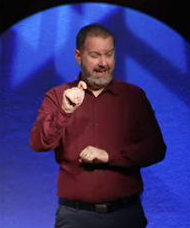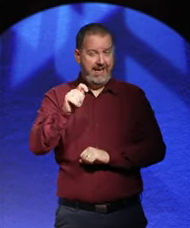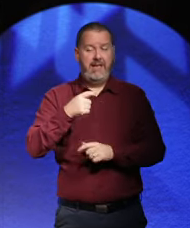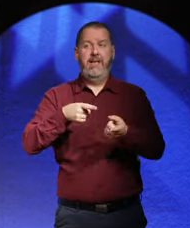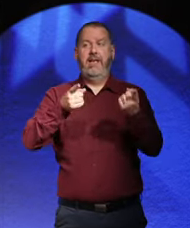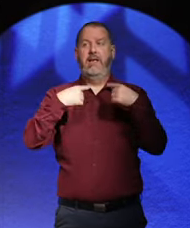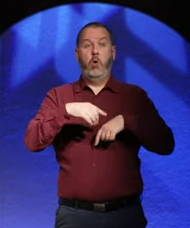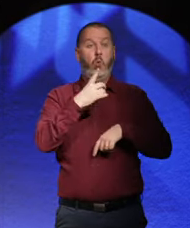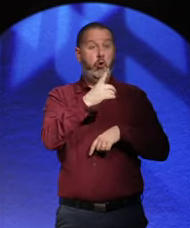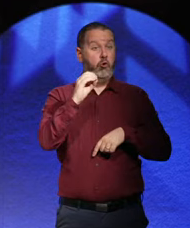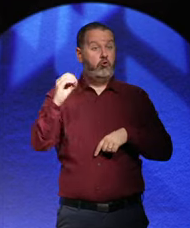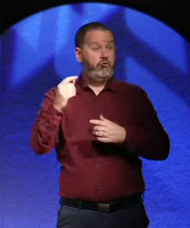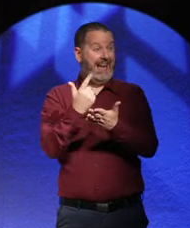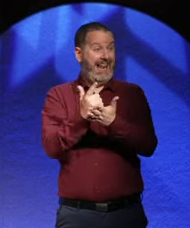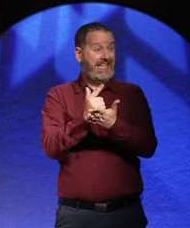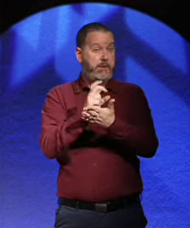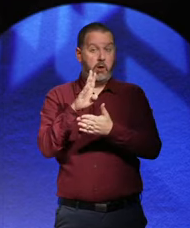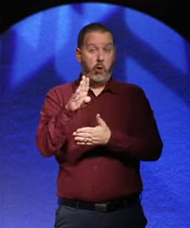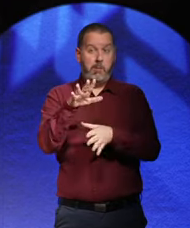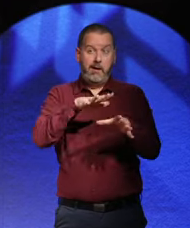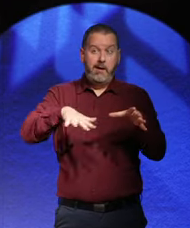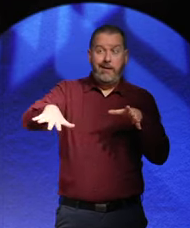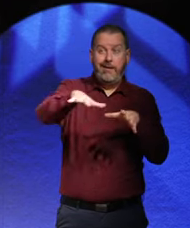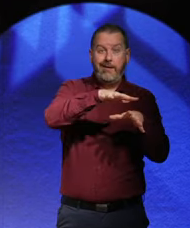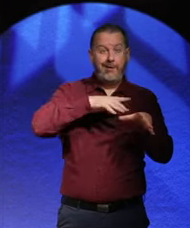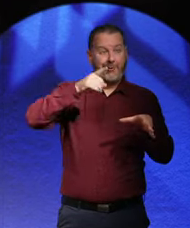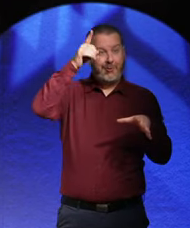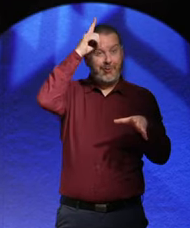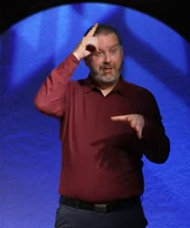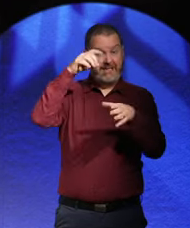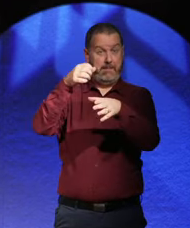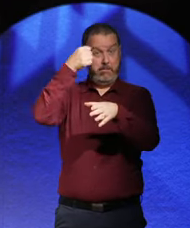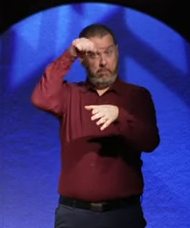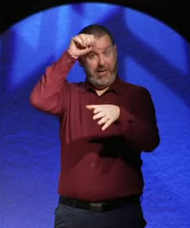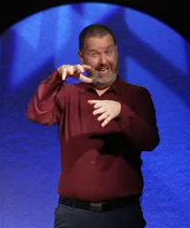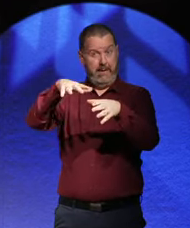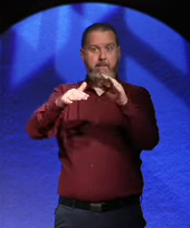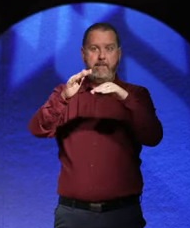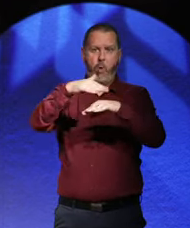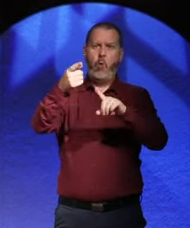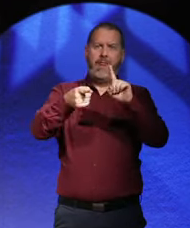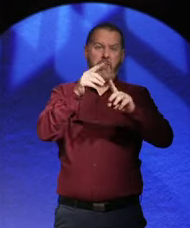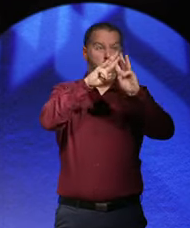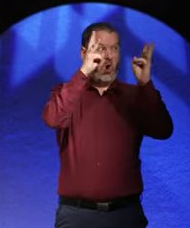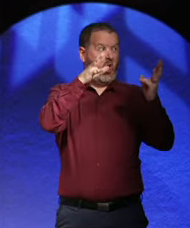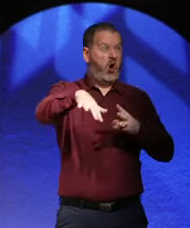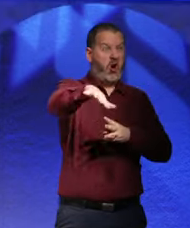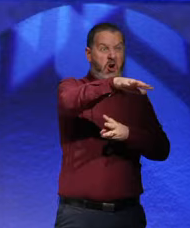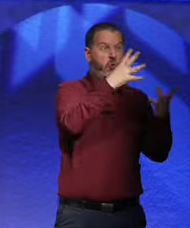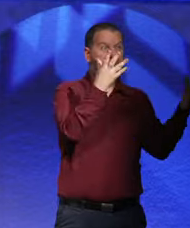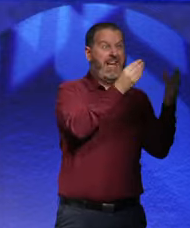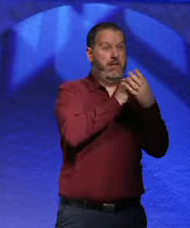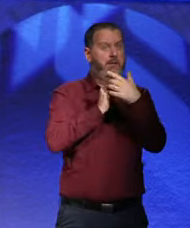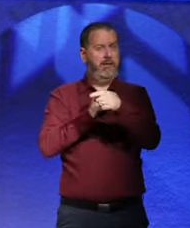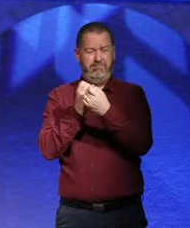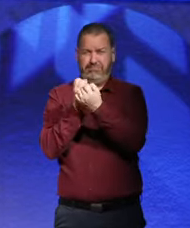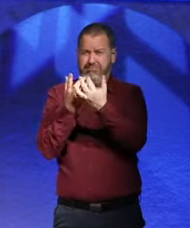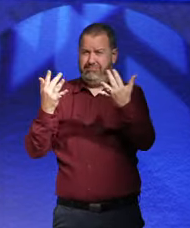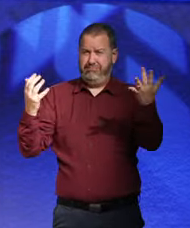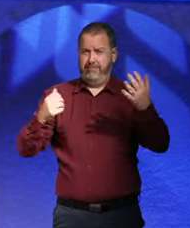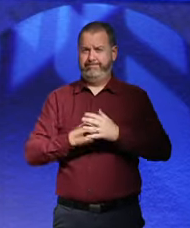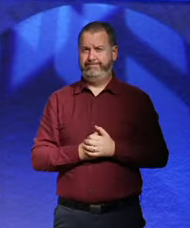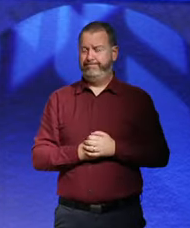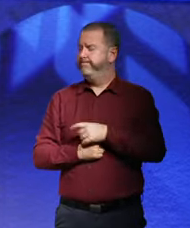lesbian clubs in Berlin. That was more than the rest of the world put together. But you say it was, you know, the culture was